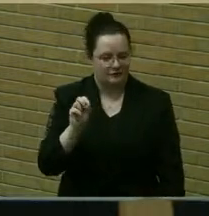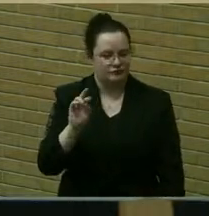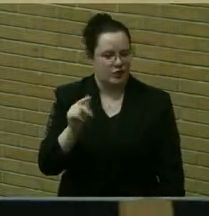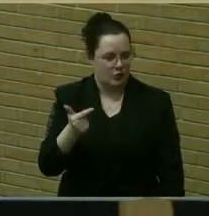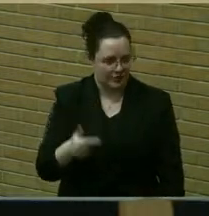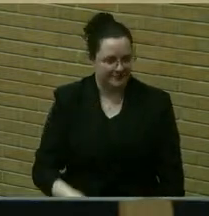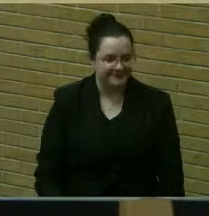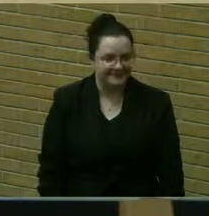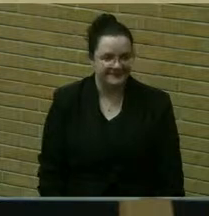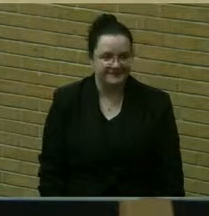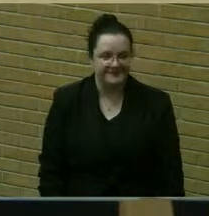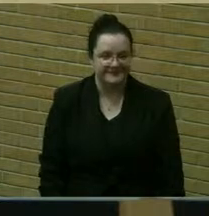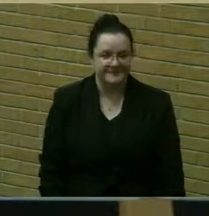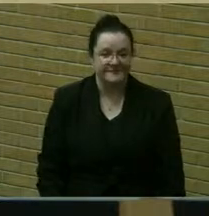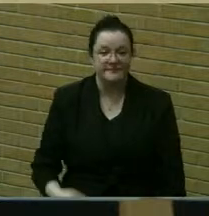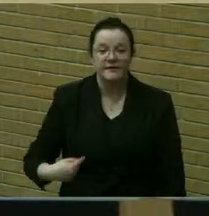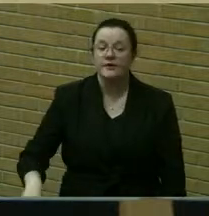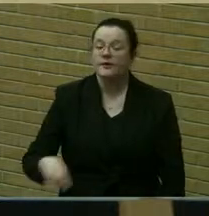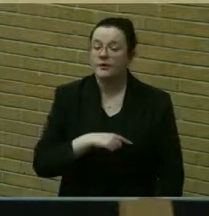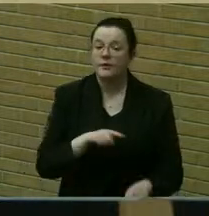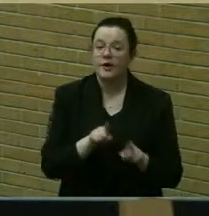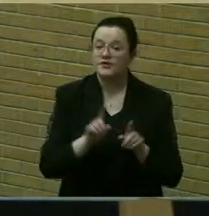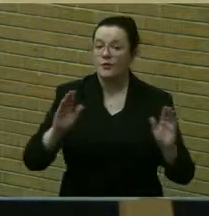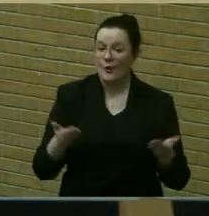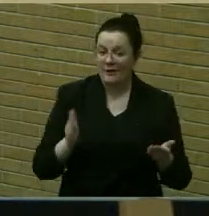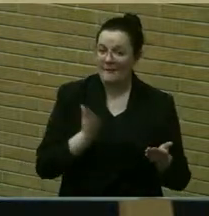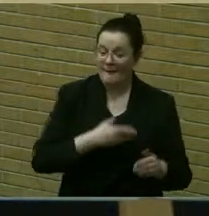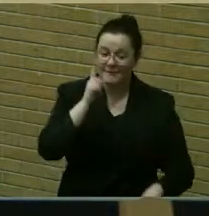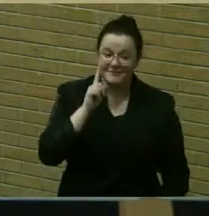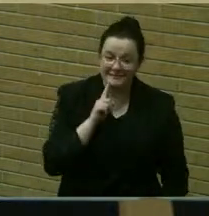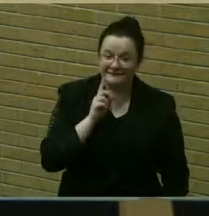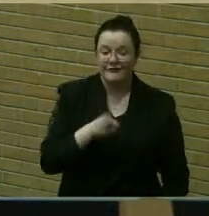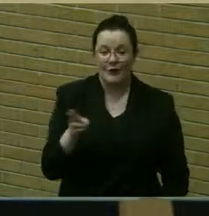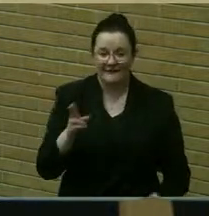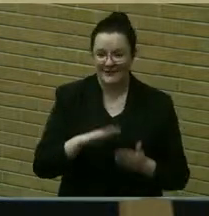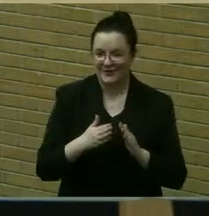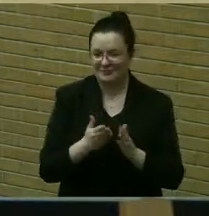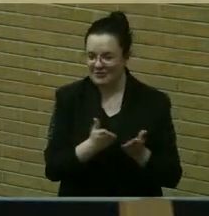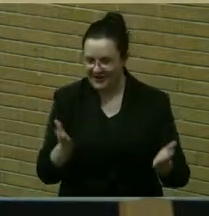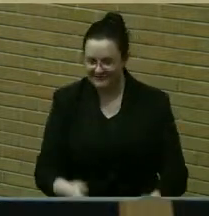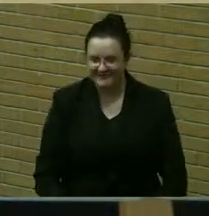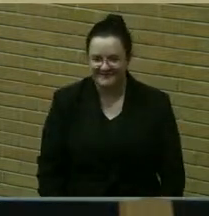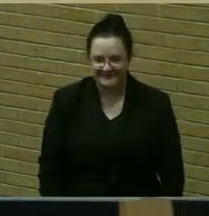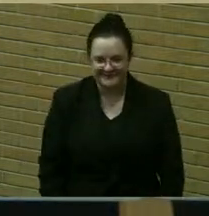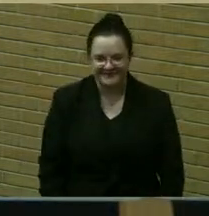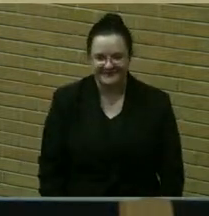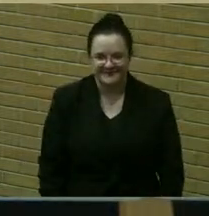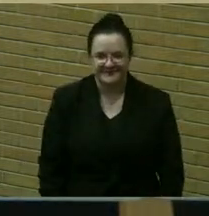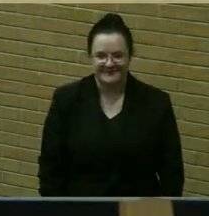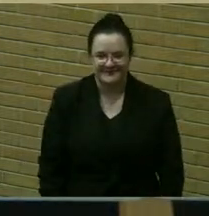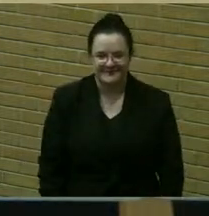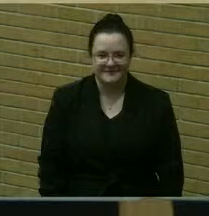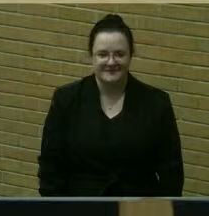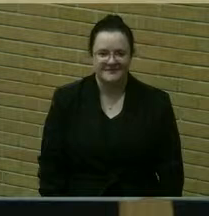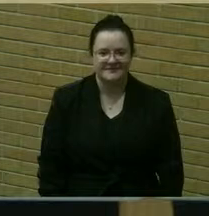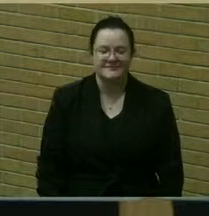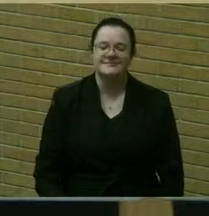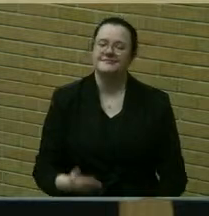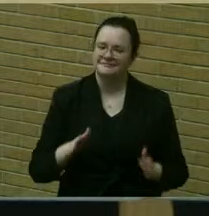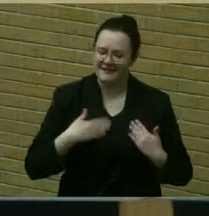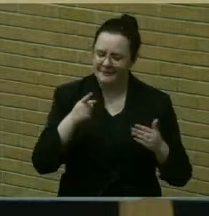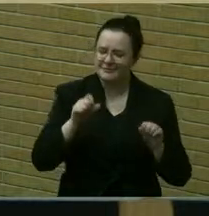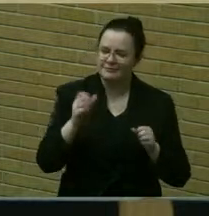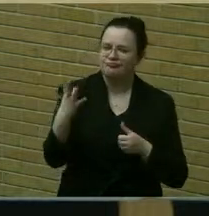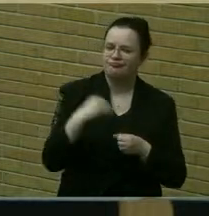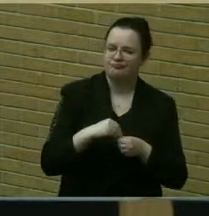We also welcome our deaf and hard of hearing community to be able to participate in this meeting.